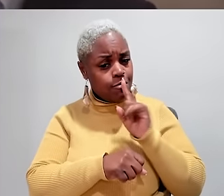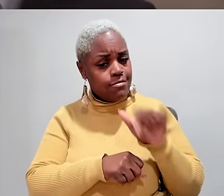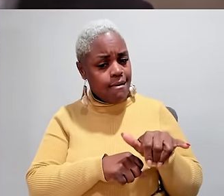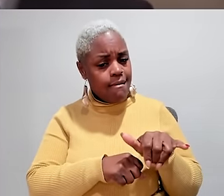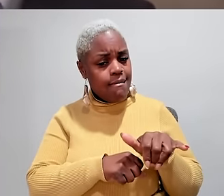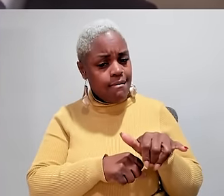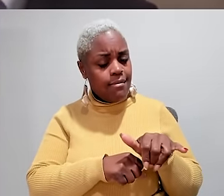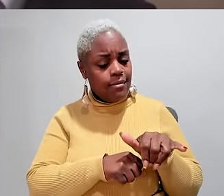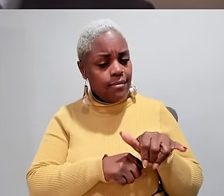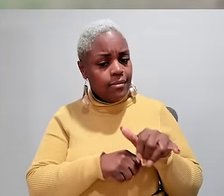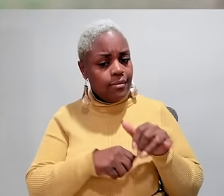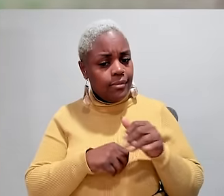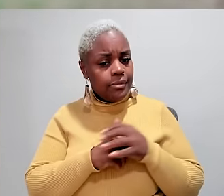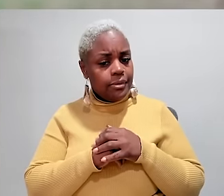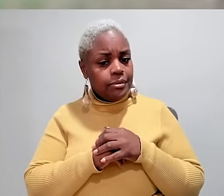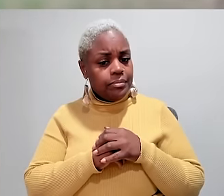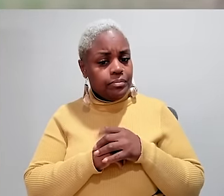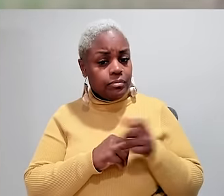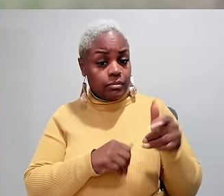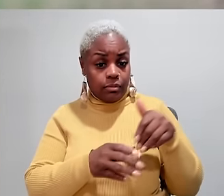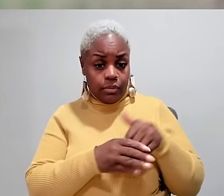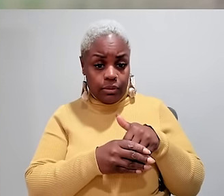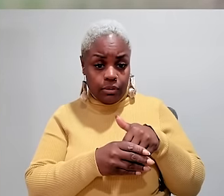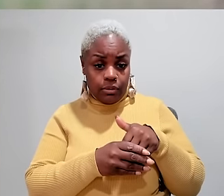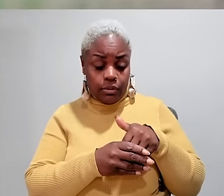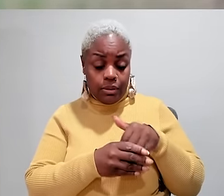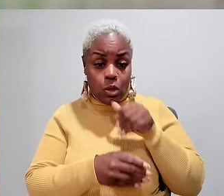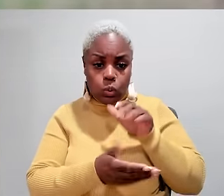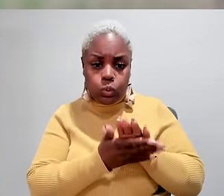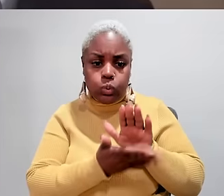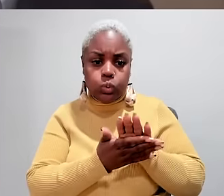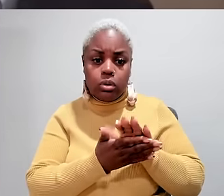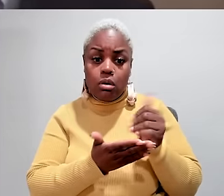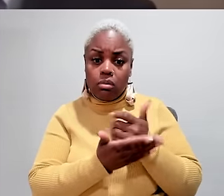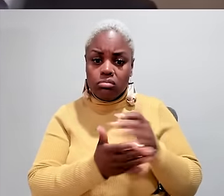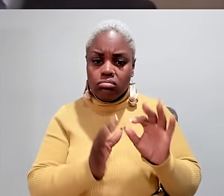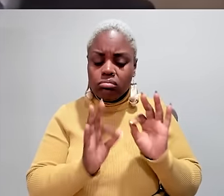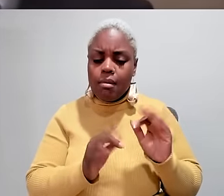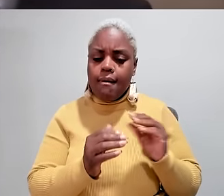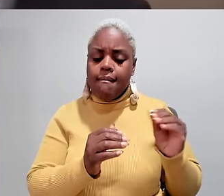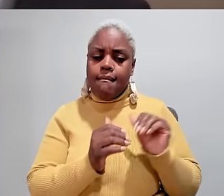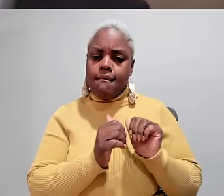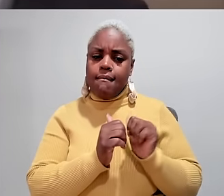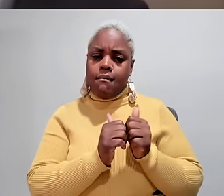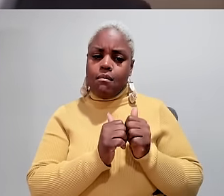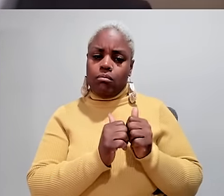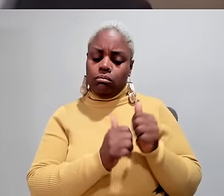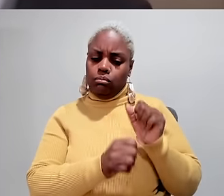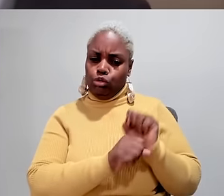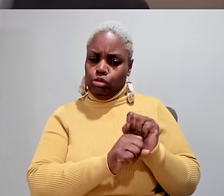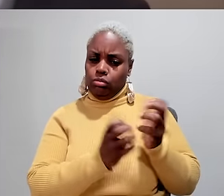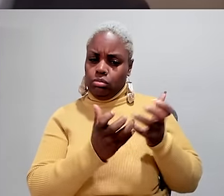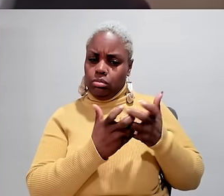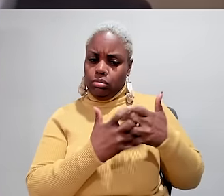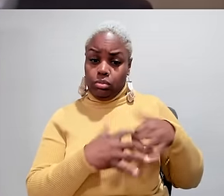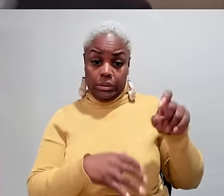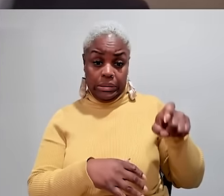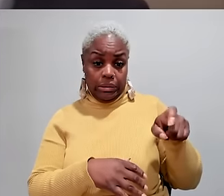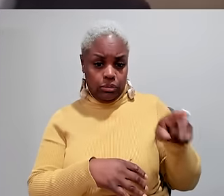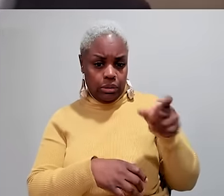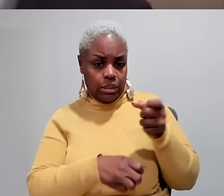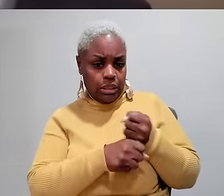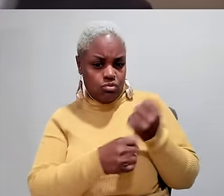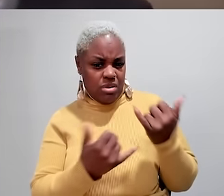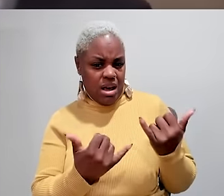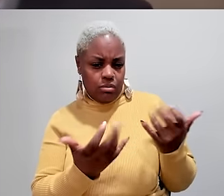job, and you are making sure that, when she's not in school, that everything is all right. And how is that working?